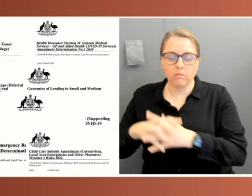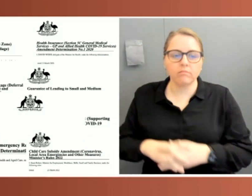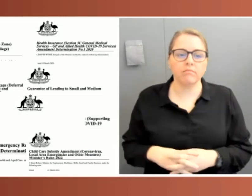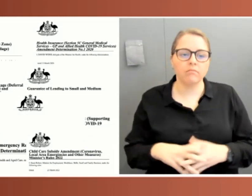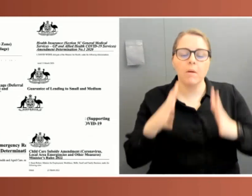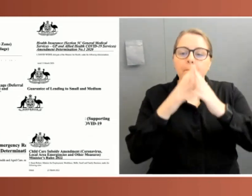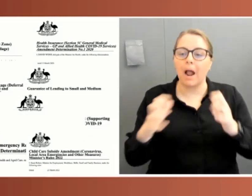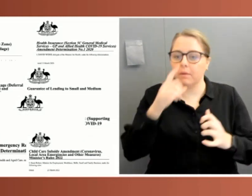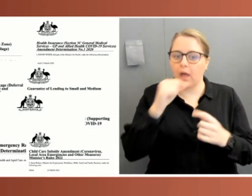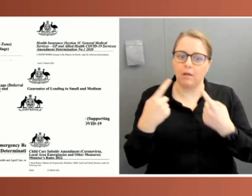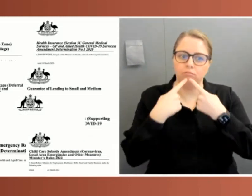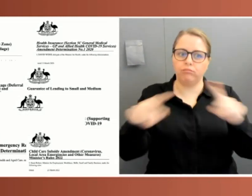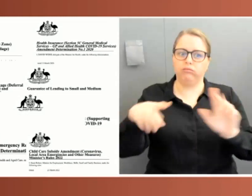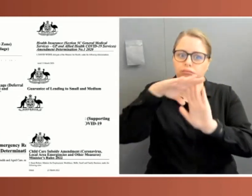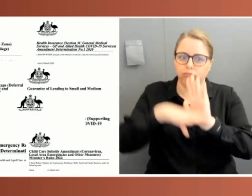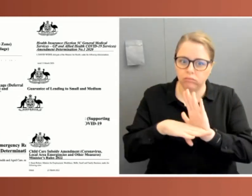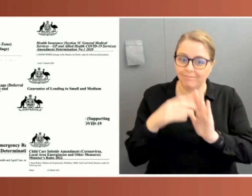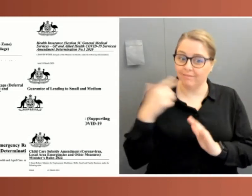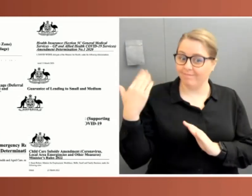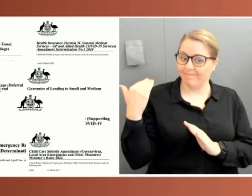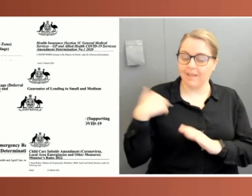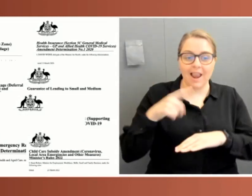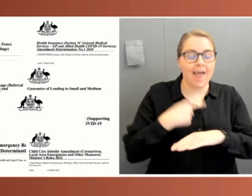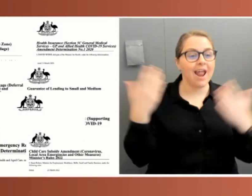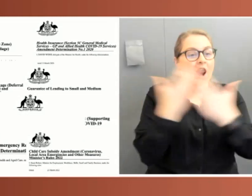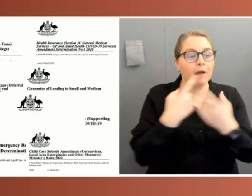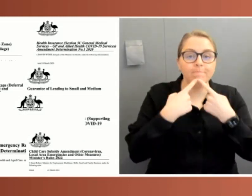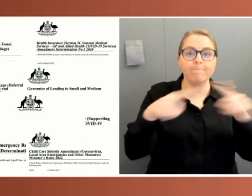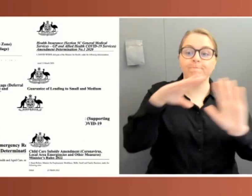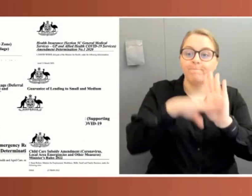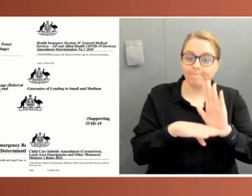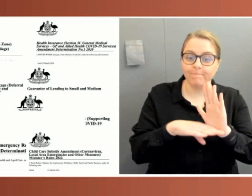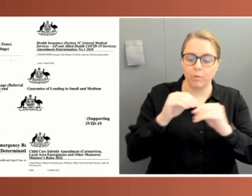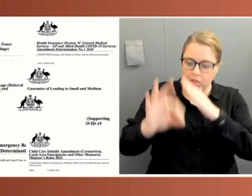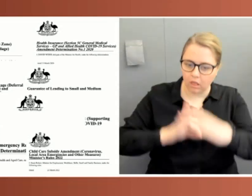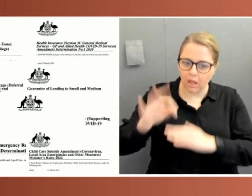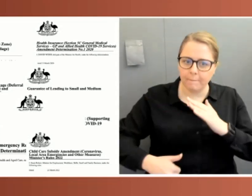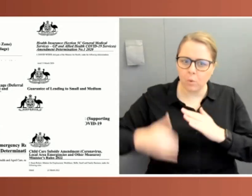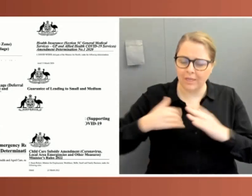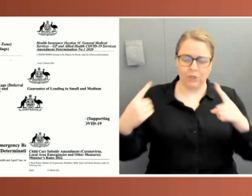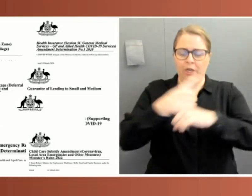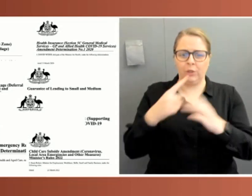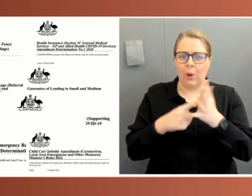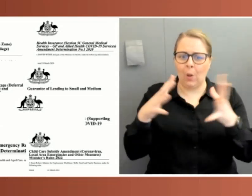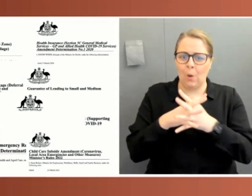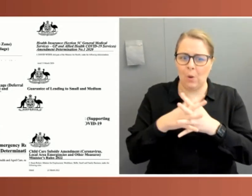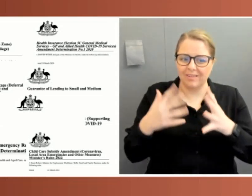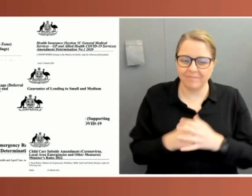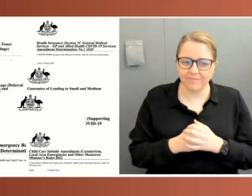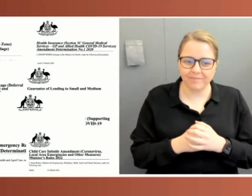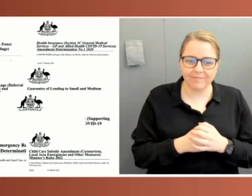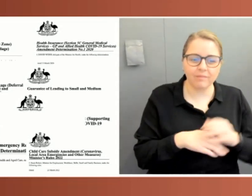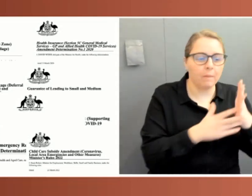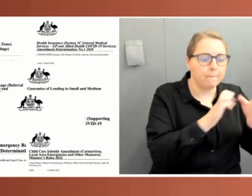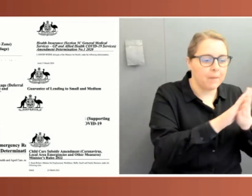were announced late at night and they were changed by the morning. For the Commonwealth alone, between 18 March 2020 and 17 April, a